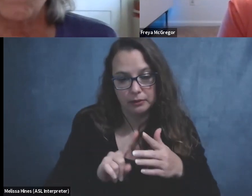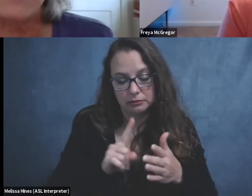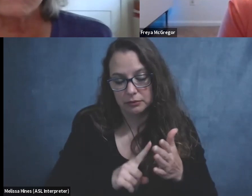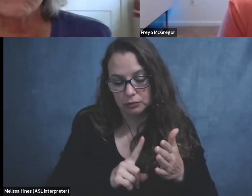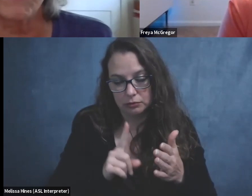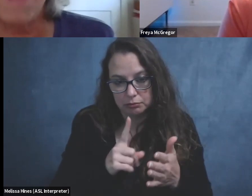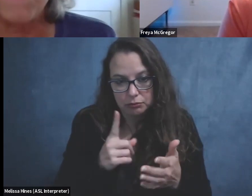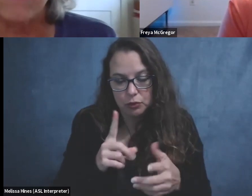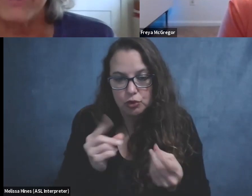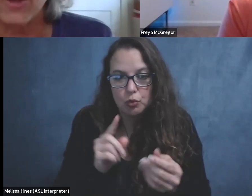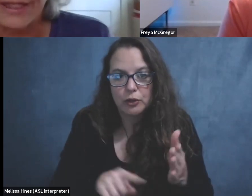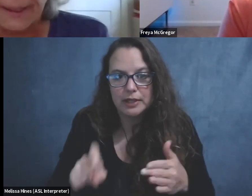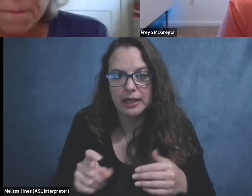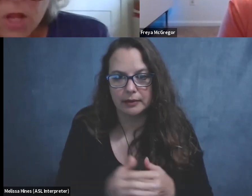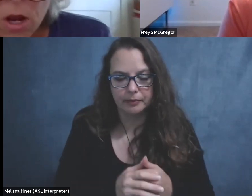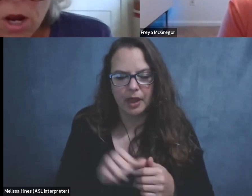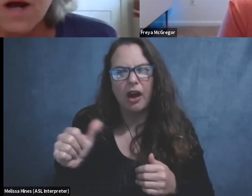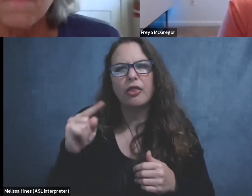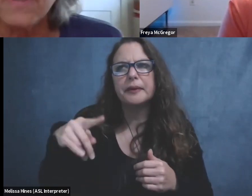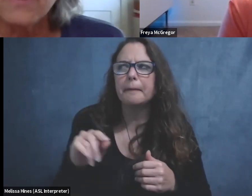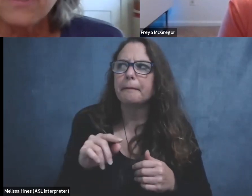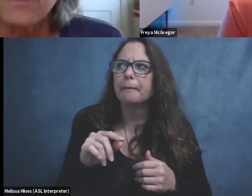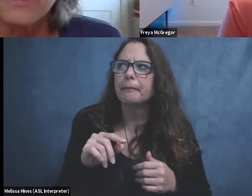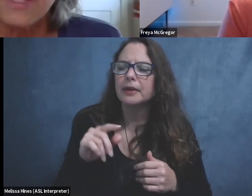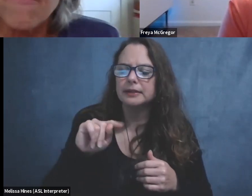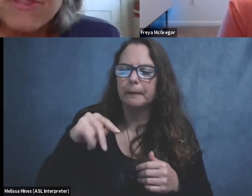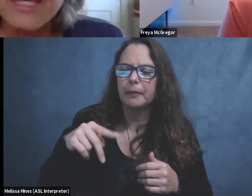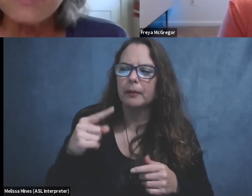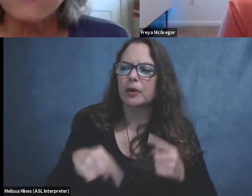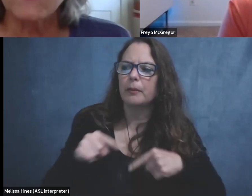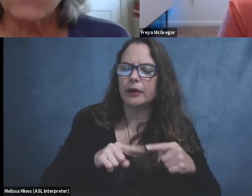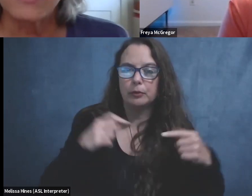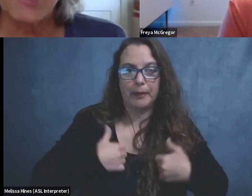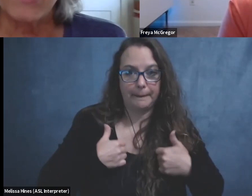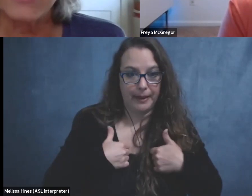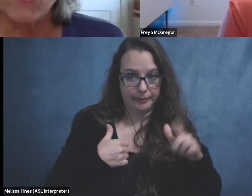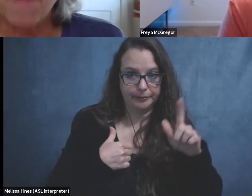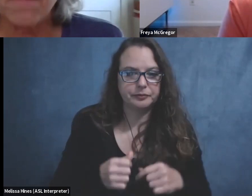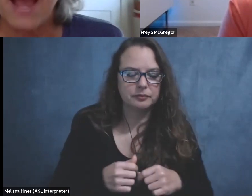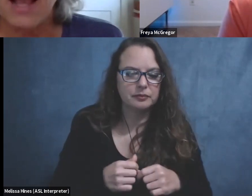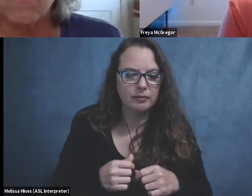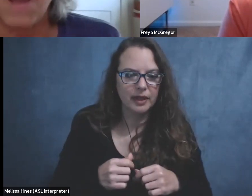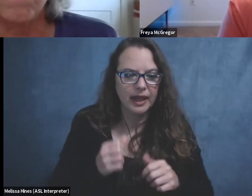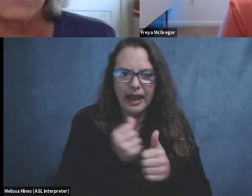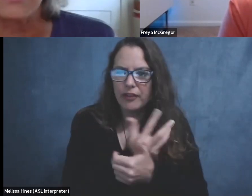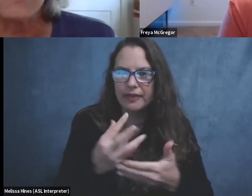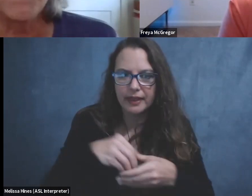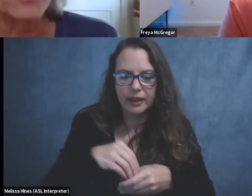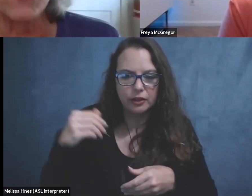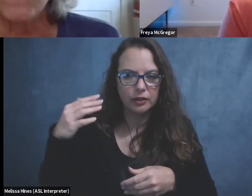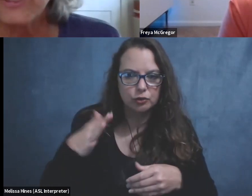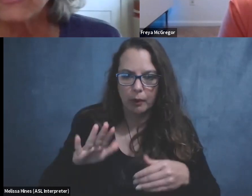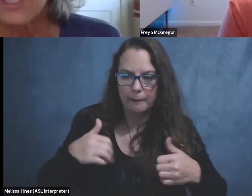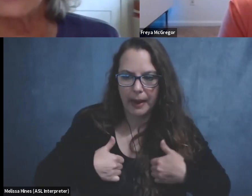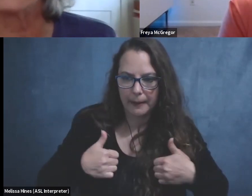let me just go back to the backpack very quickly. Um, everything that you can carry in your backpack might be,